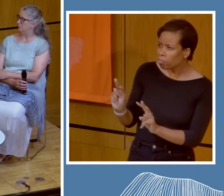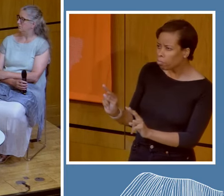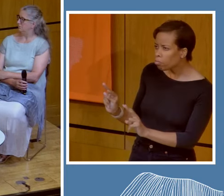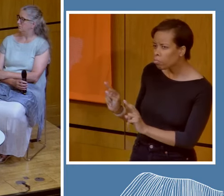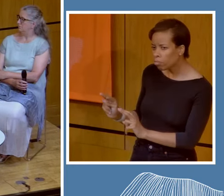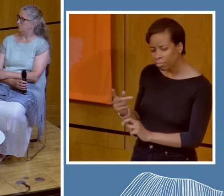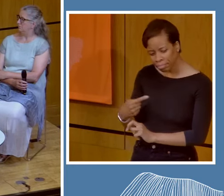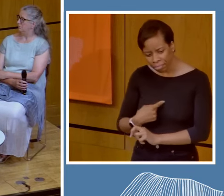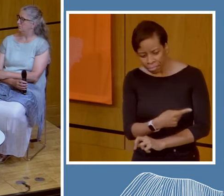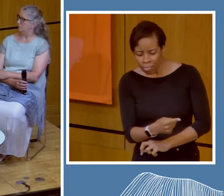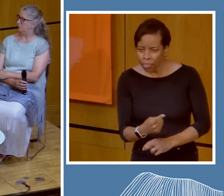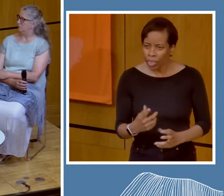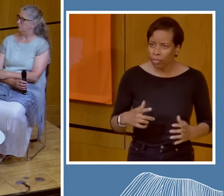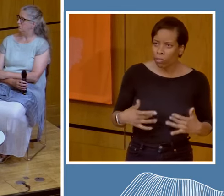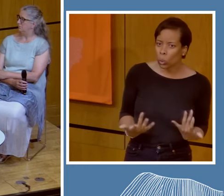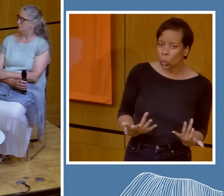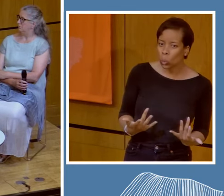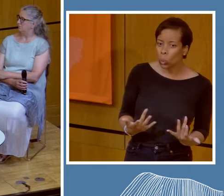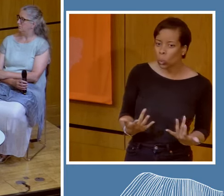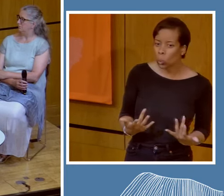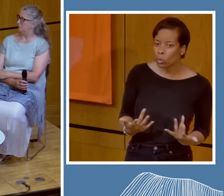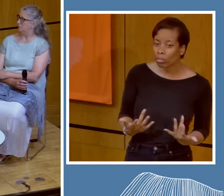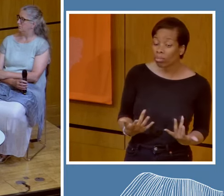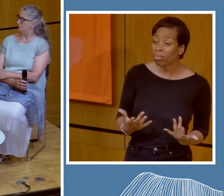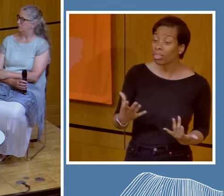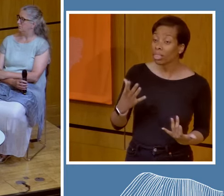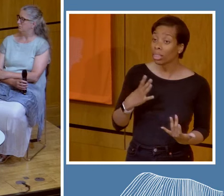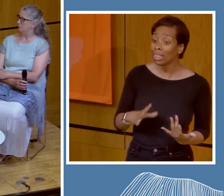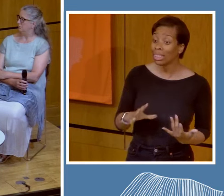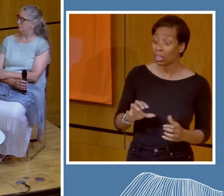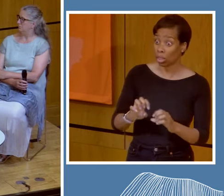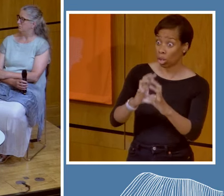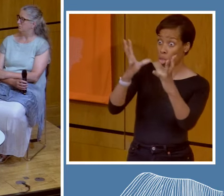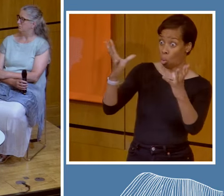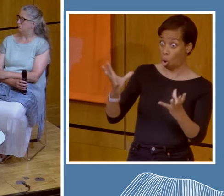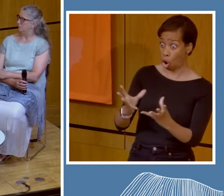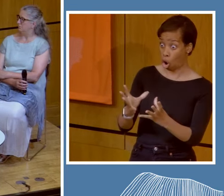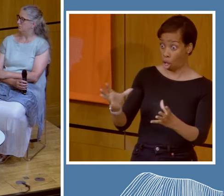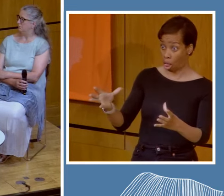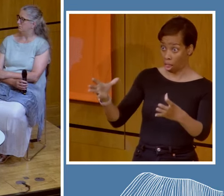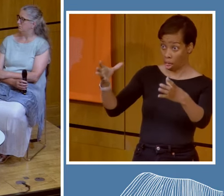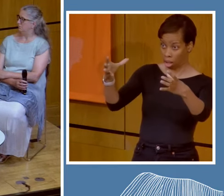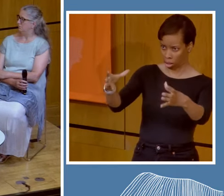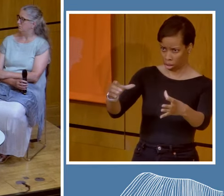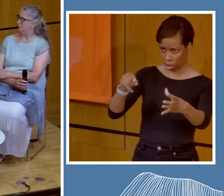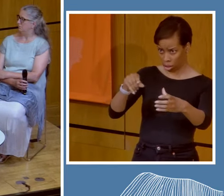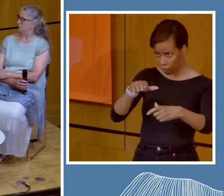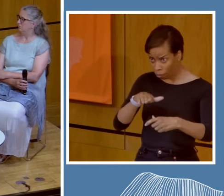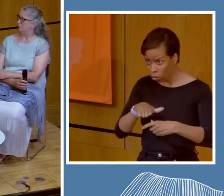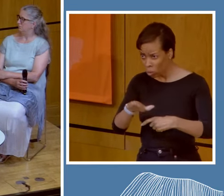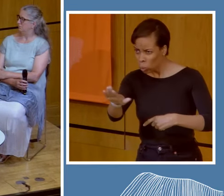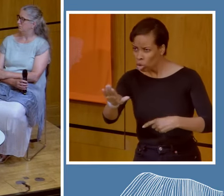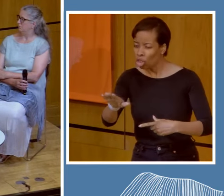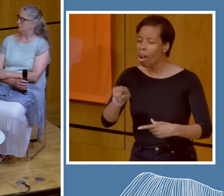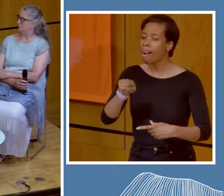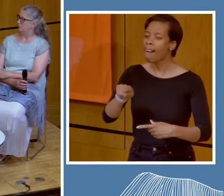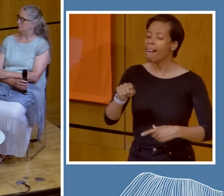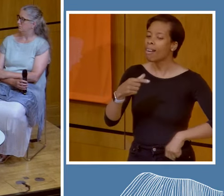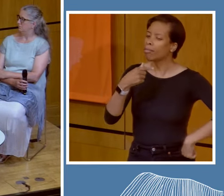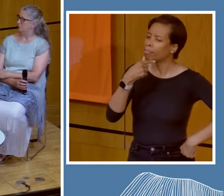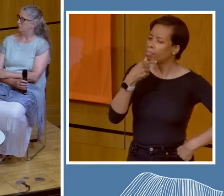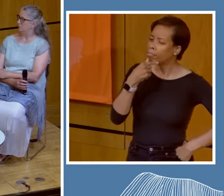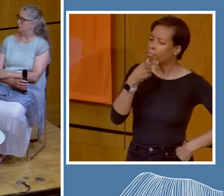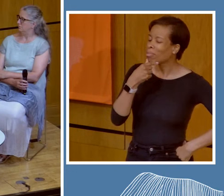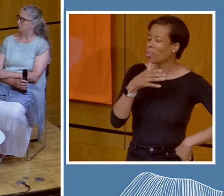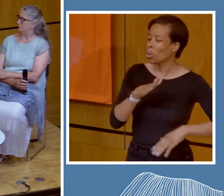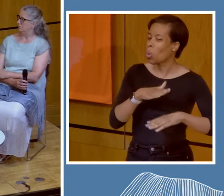of reimagining the world, essentially, because as it stands, the world is not